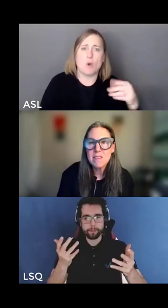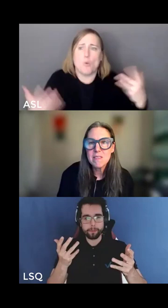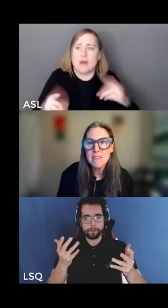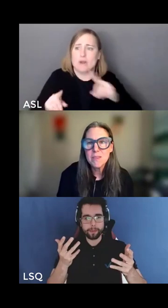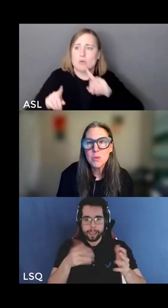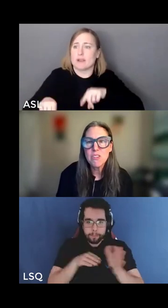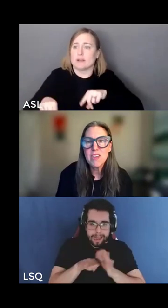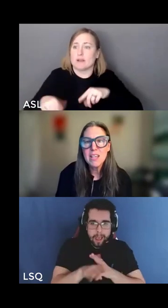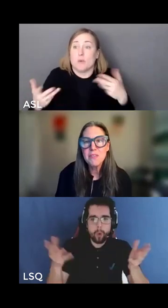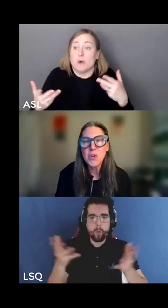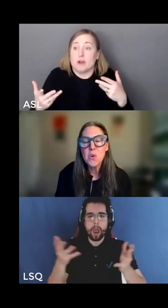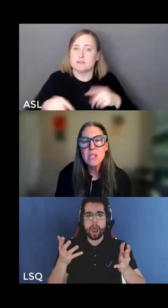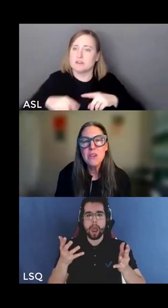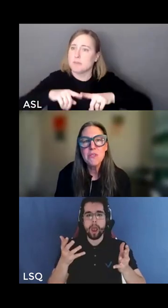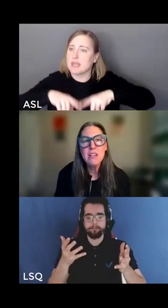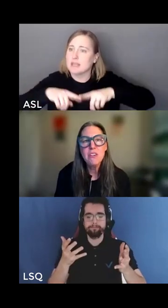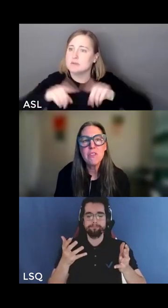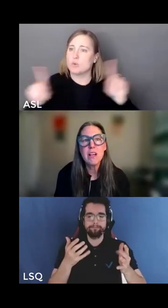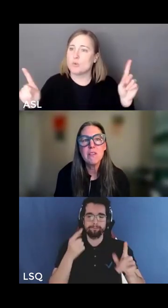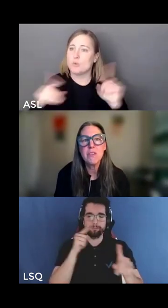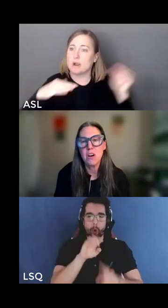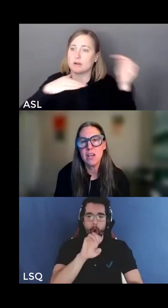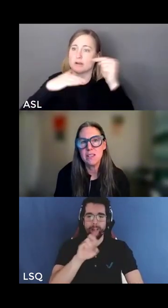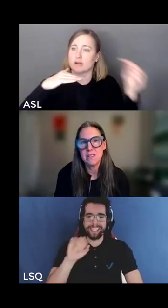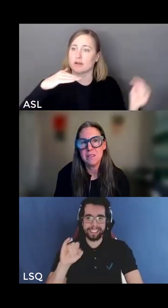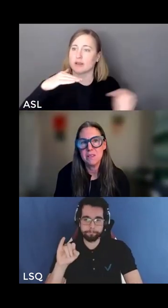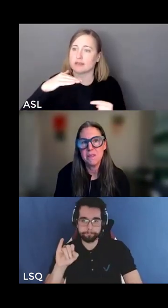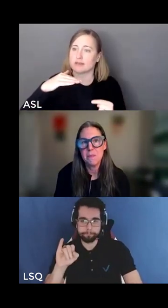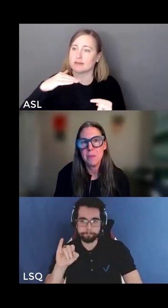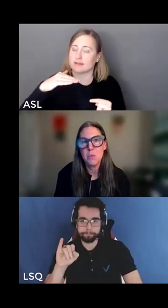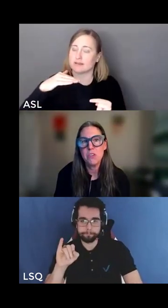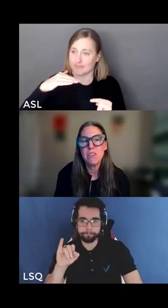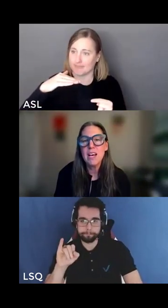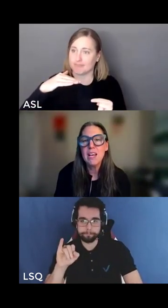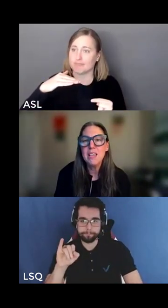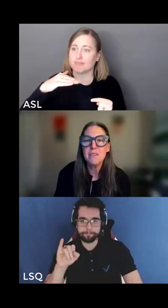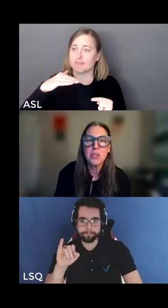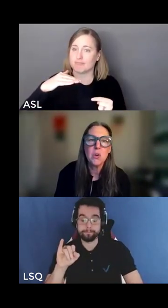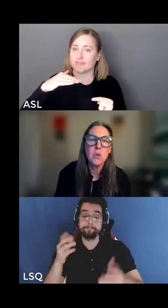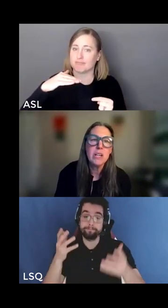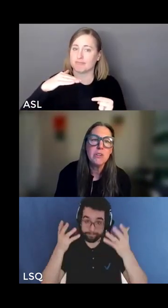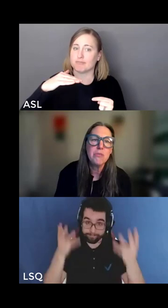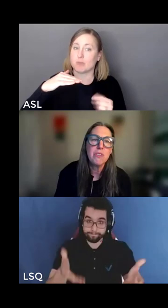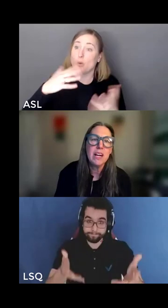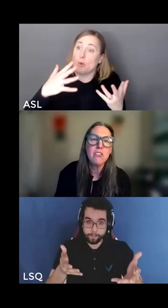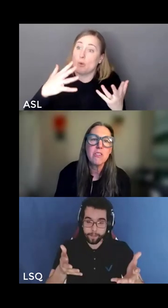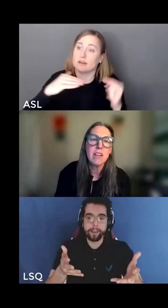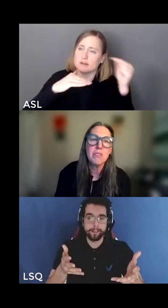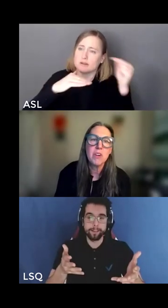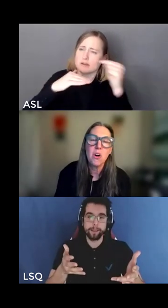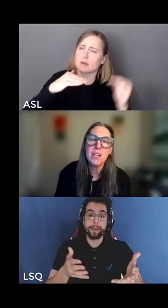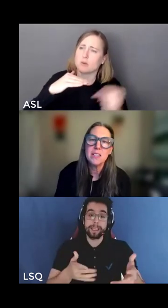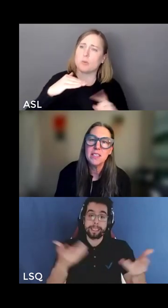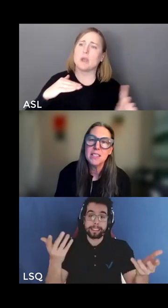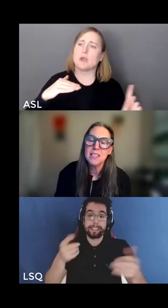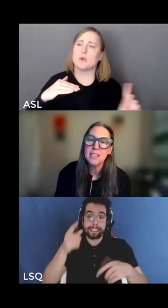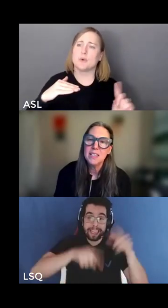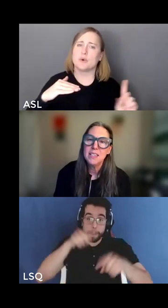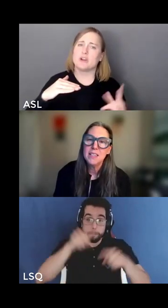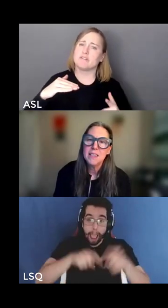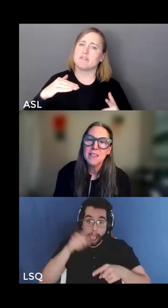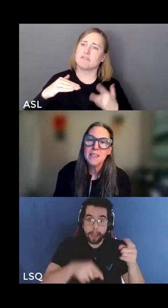depends which side of the coin you find yourself on which side of the coin you find yourself on